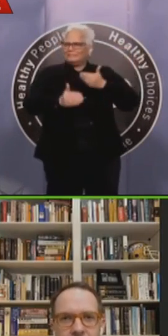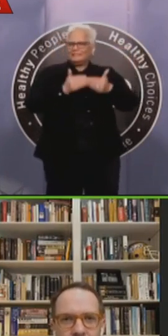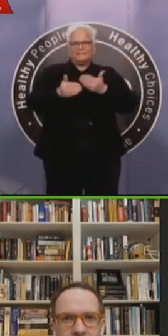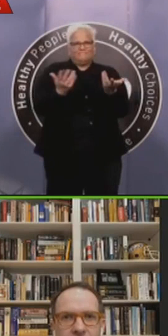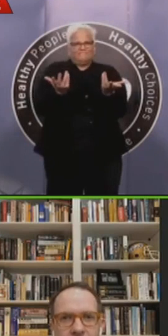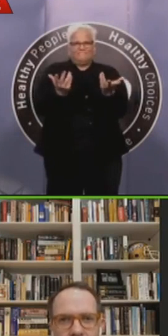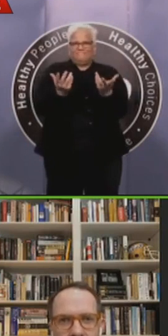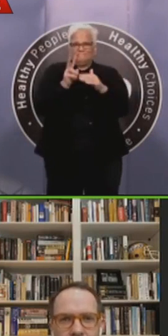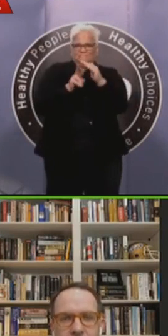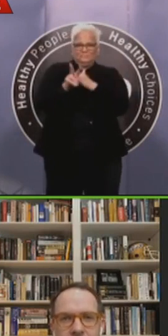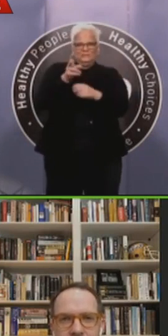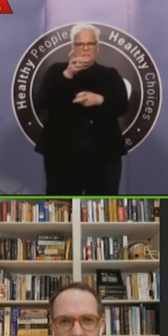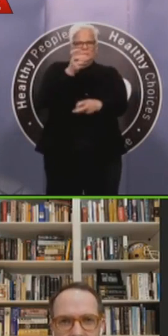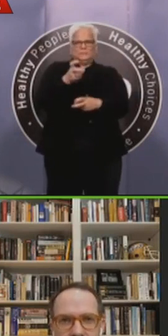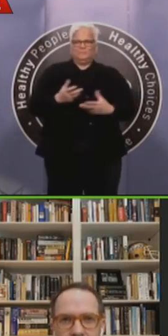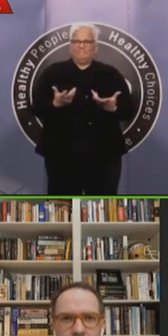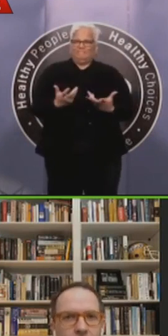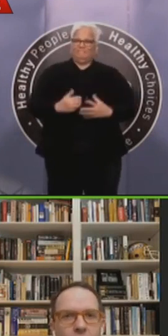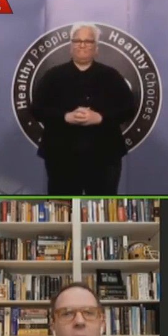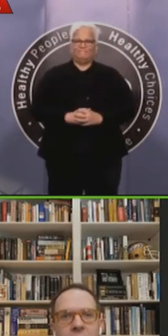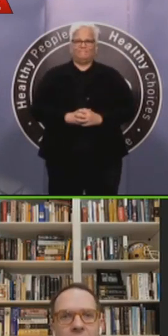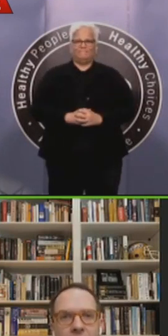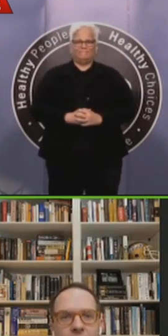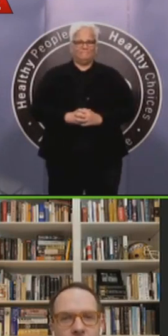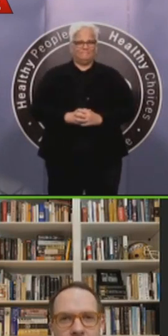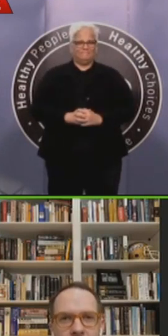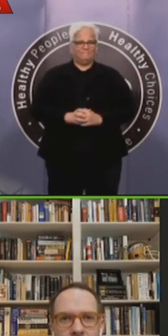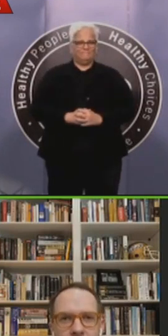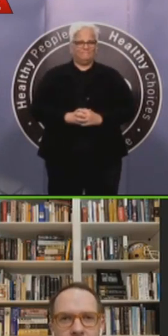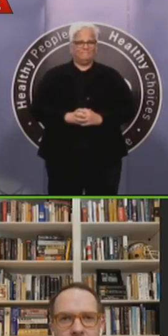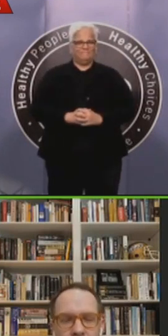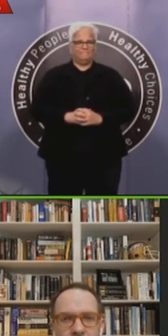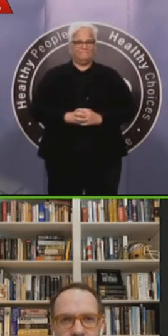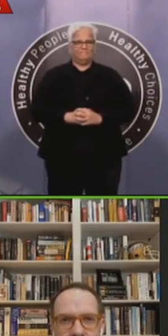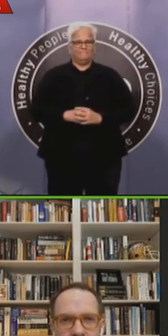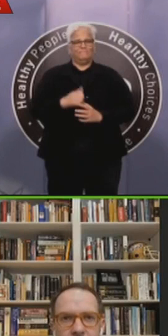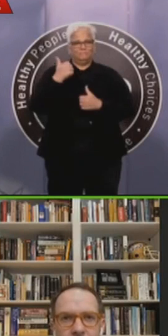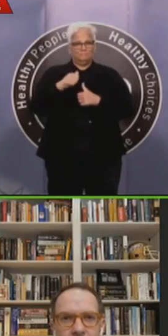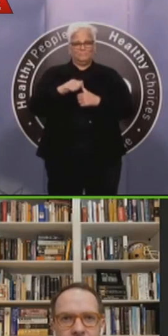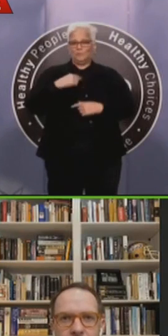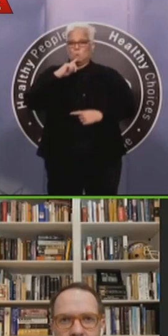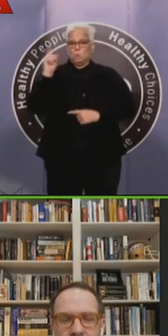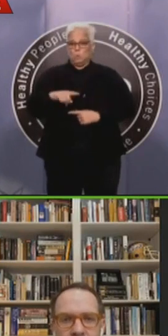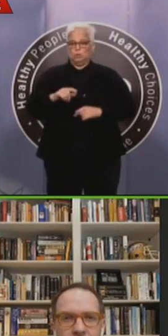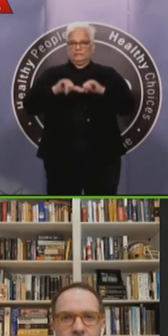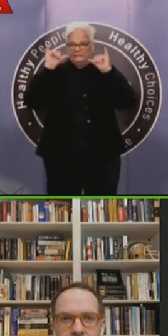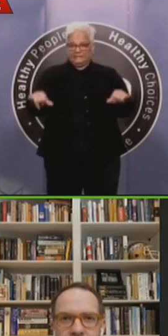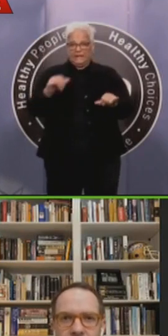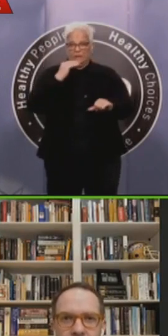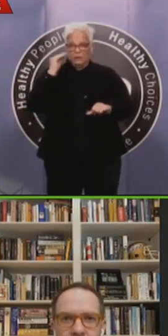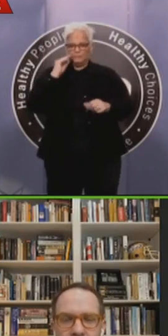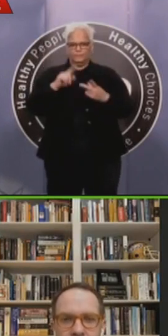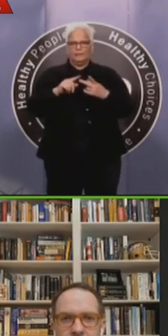us to start to dial them down in phases, but all of that will be done in concert with the Tulsa Health Department, recognizing